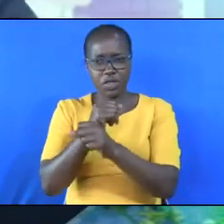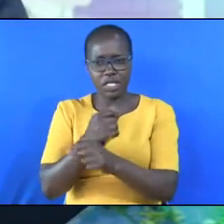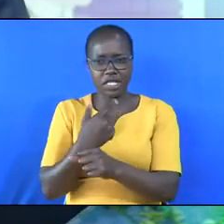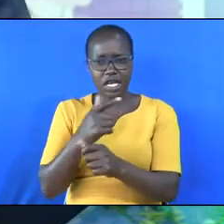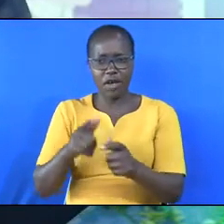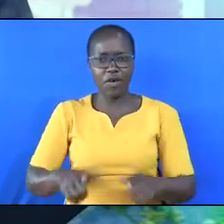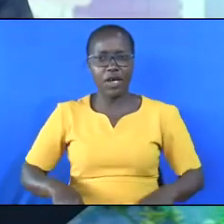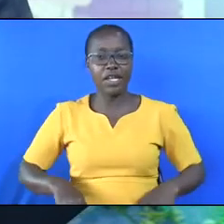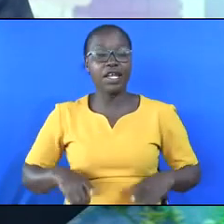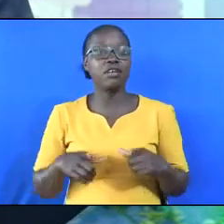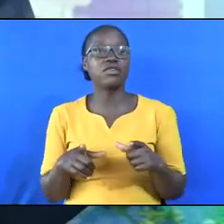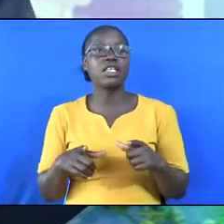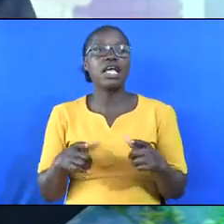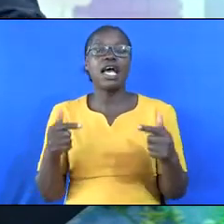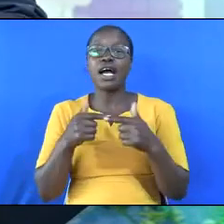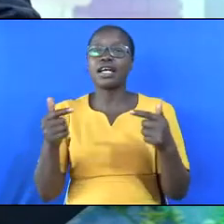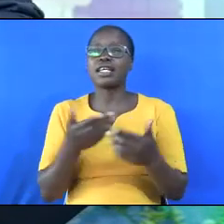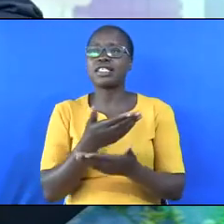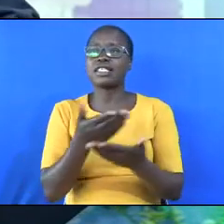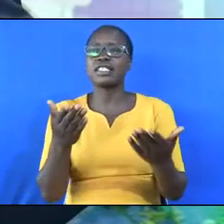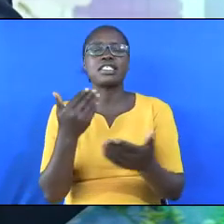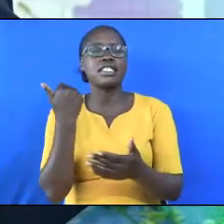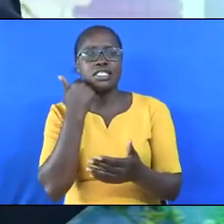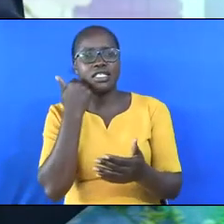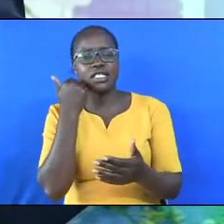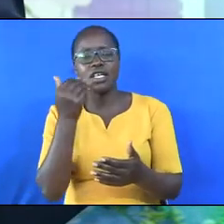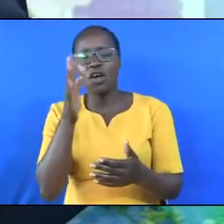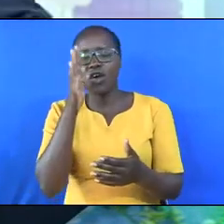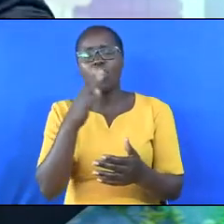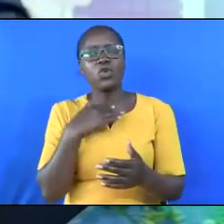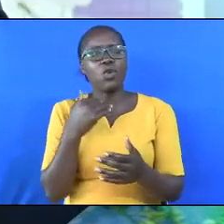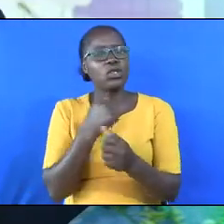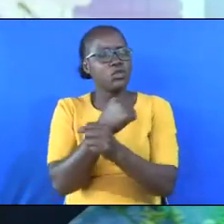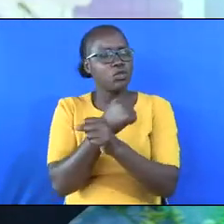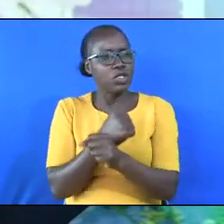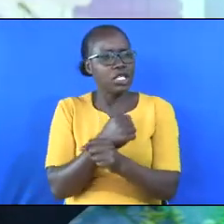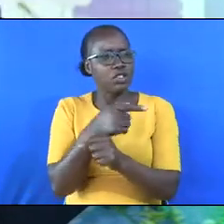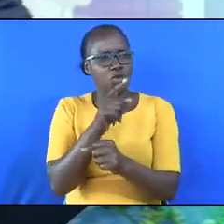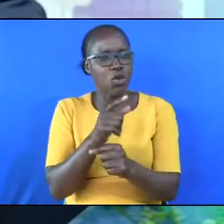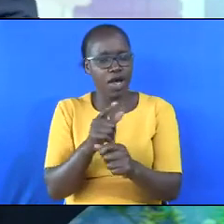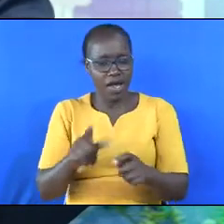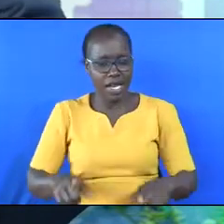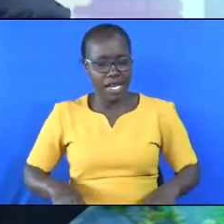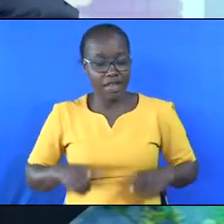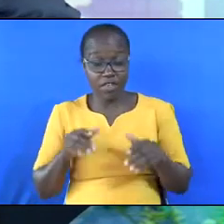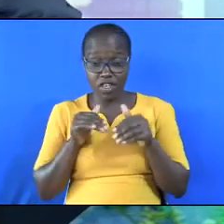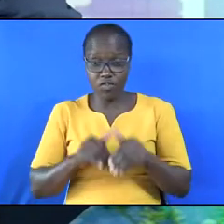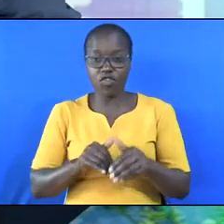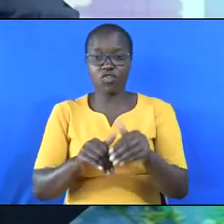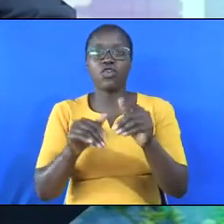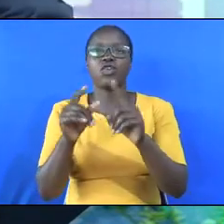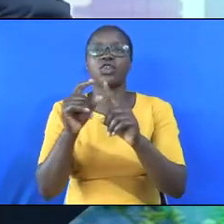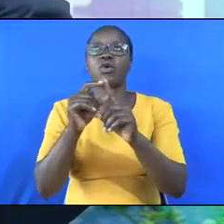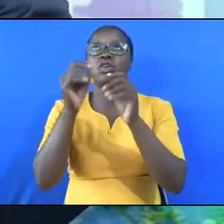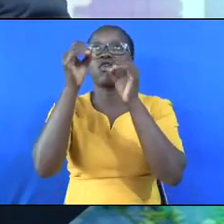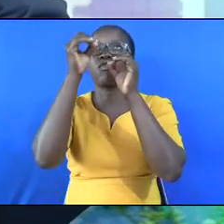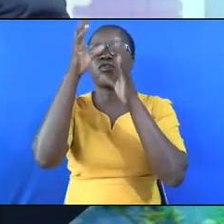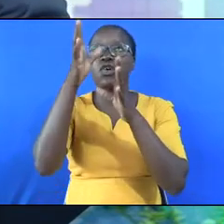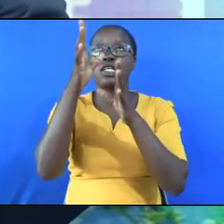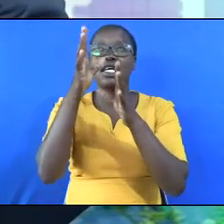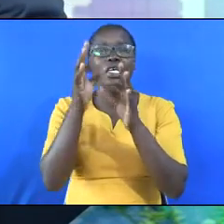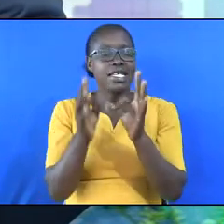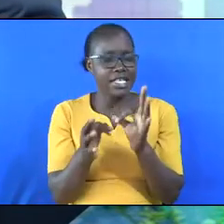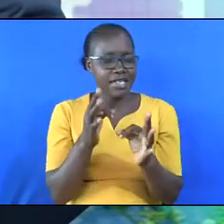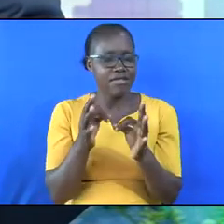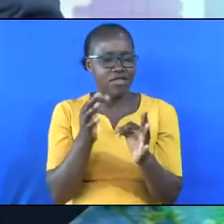as it is this day. God wants to preserve us alive if we will follow the word of God. If we